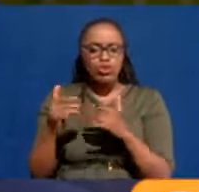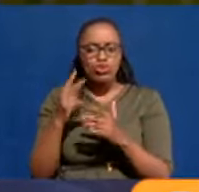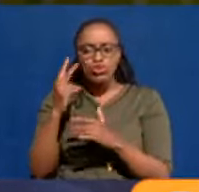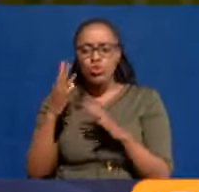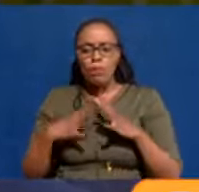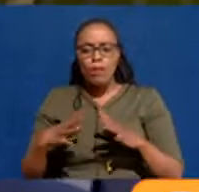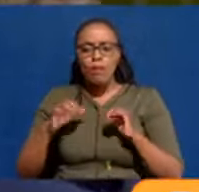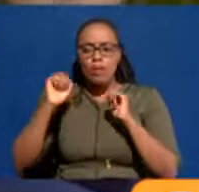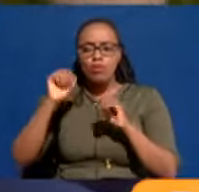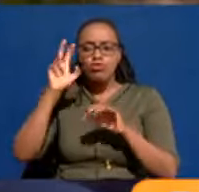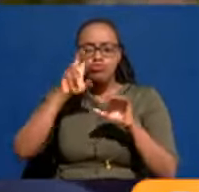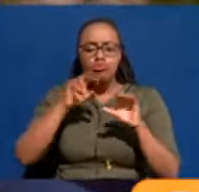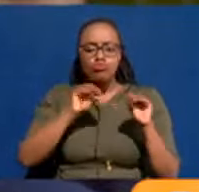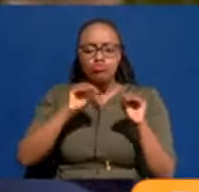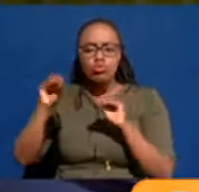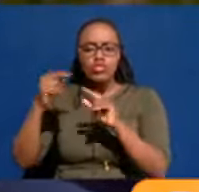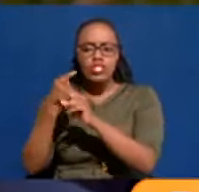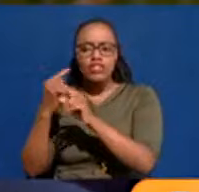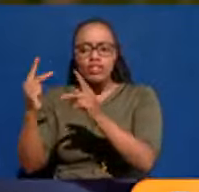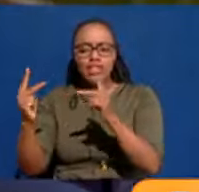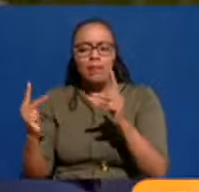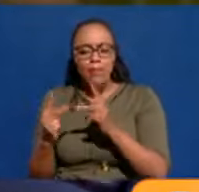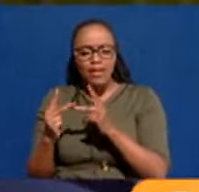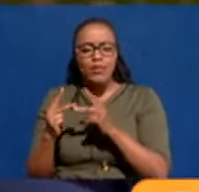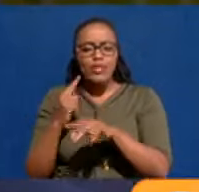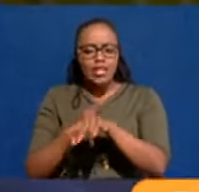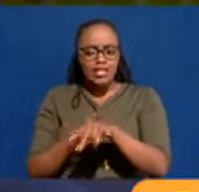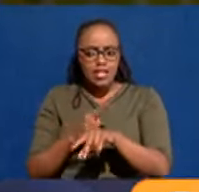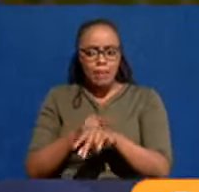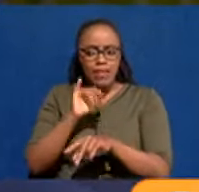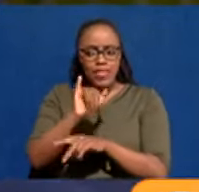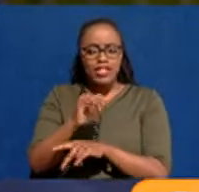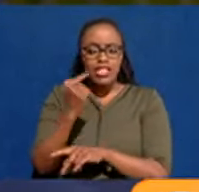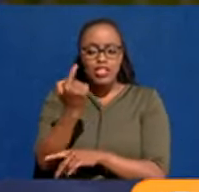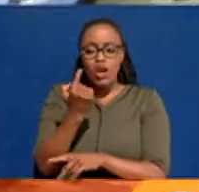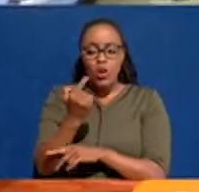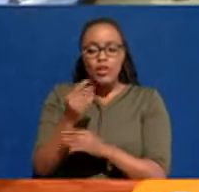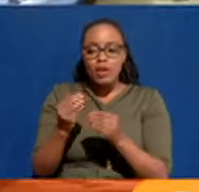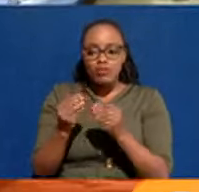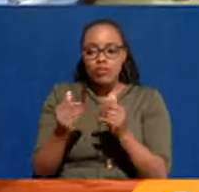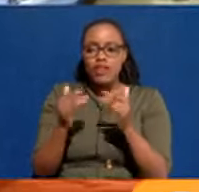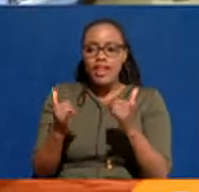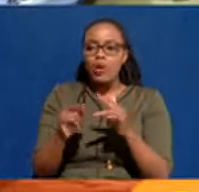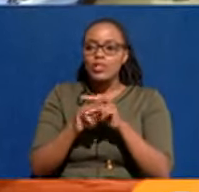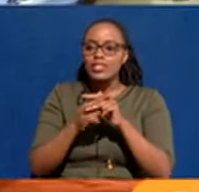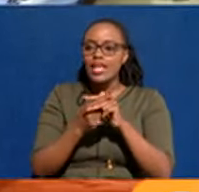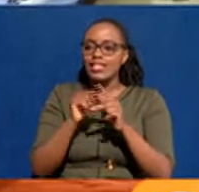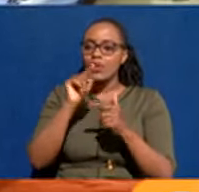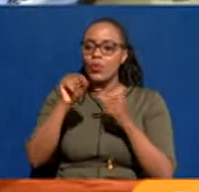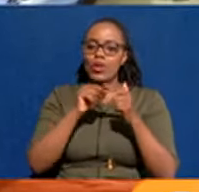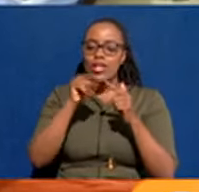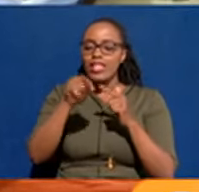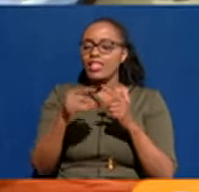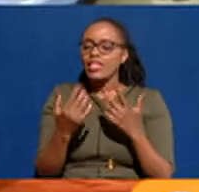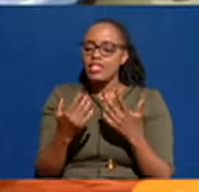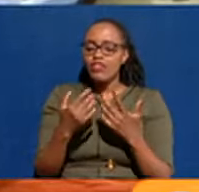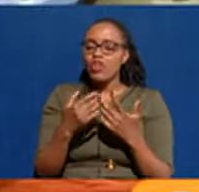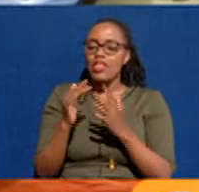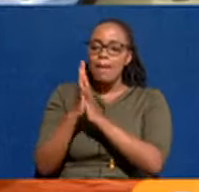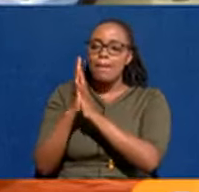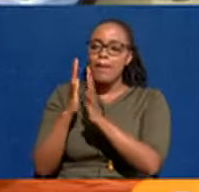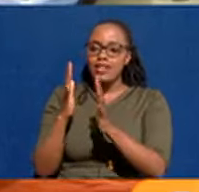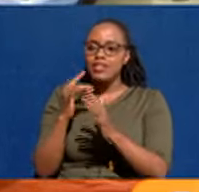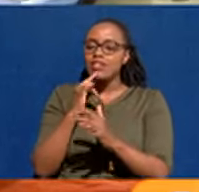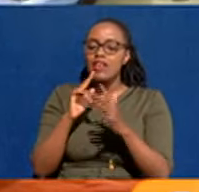I'm able to get to point A to point B on time. That for us is not negotiable. So when is the groundbreaking for this commuter light rail? You just said that the